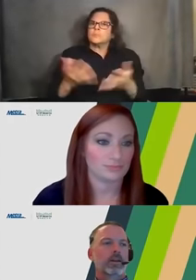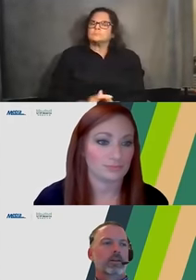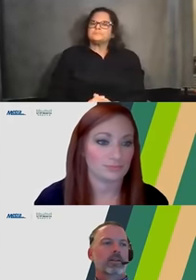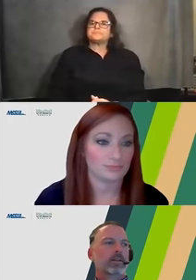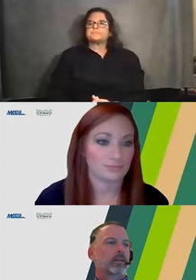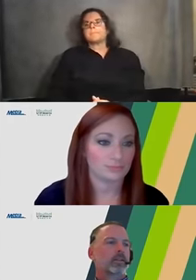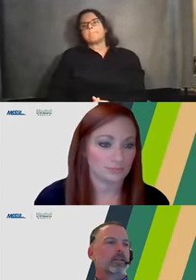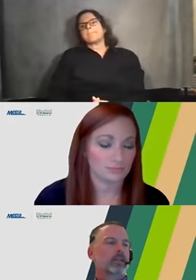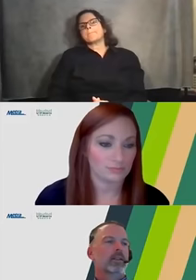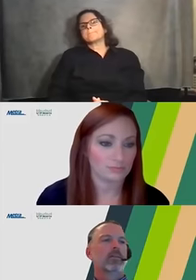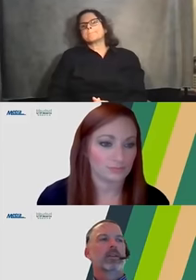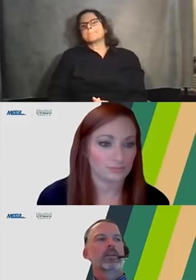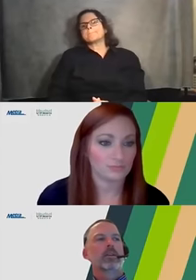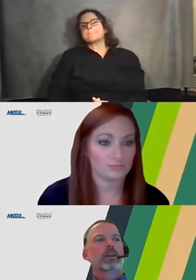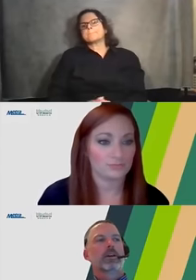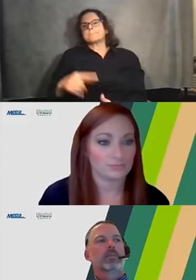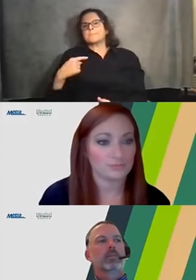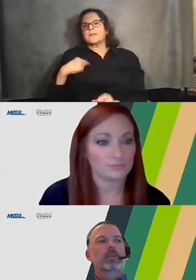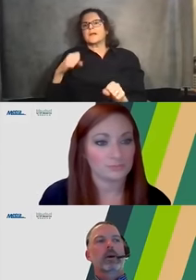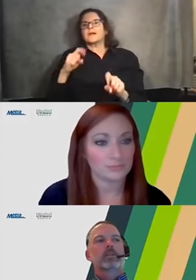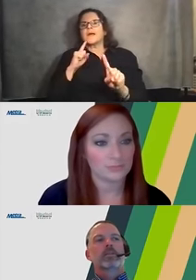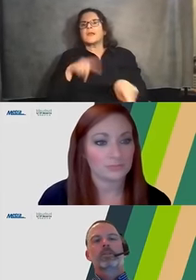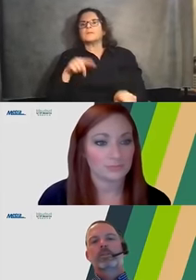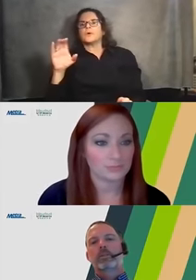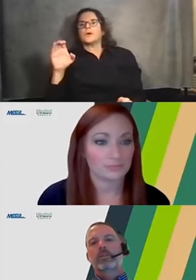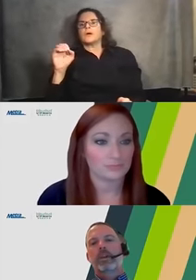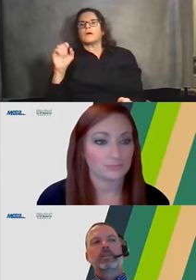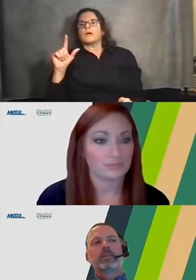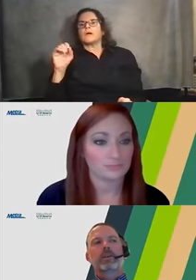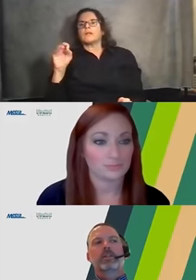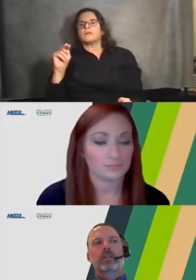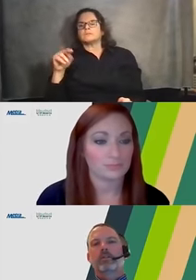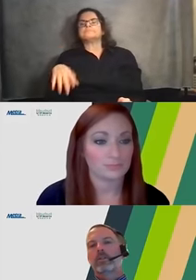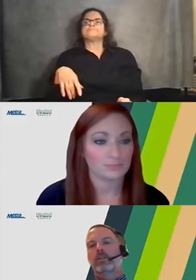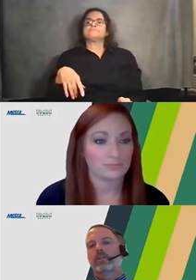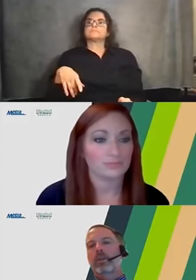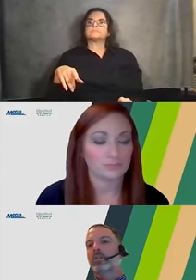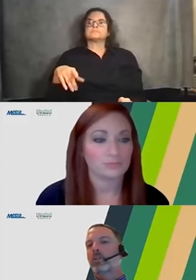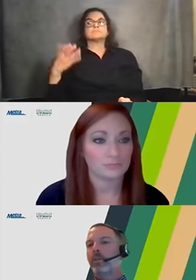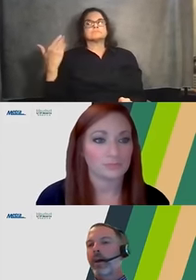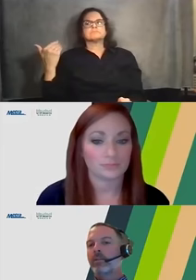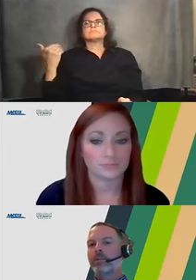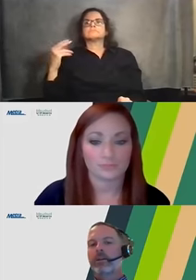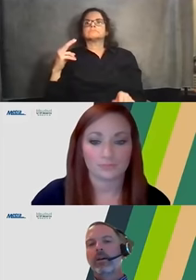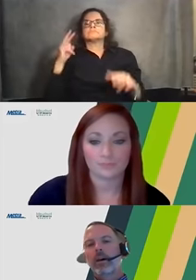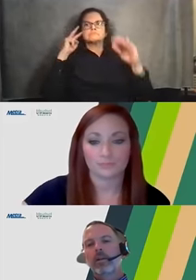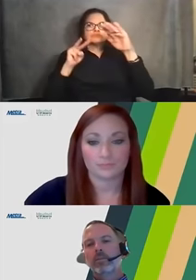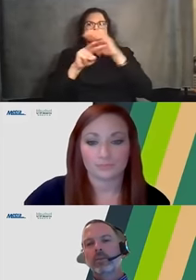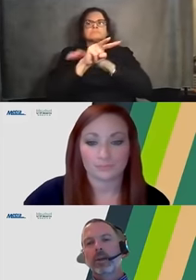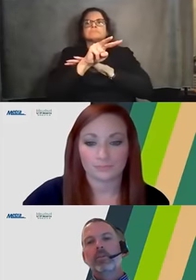Yeah, I I can take that one. I think this goes back to just some of the anticipated general construction impacts.